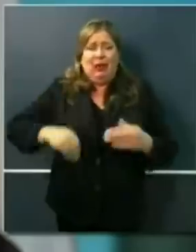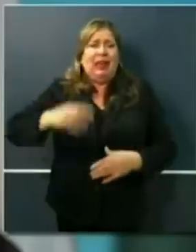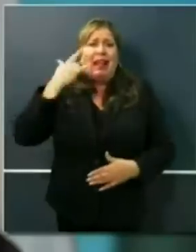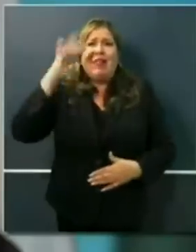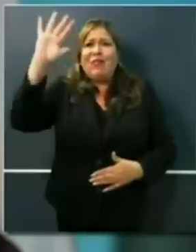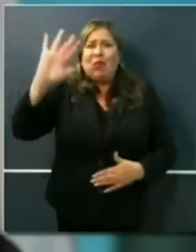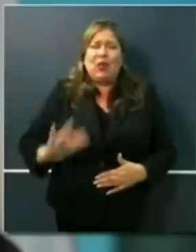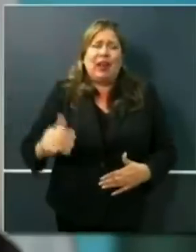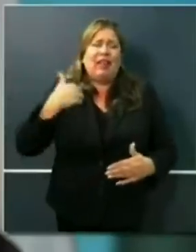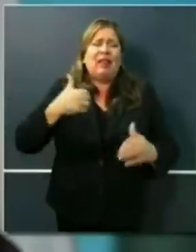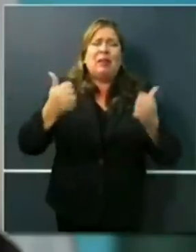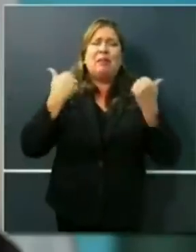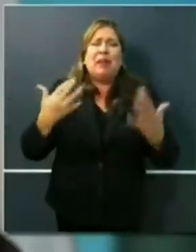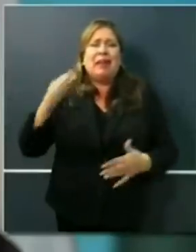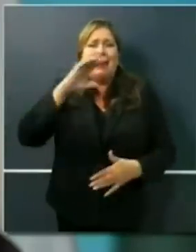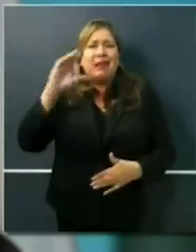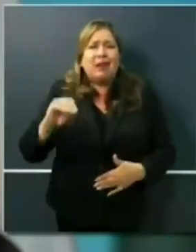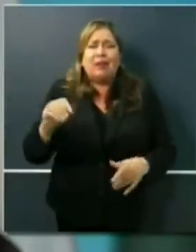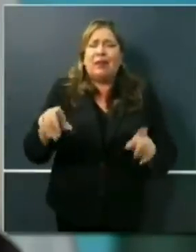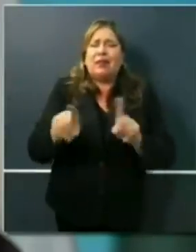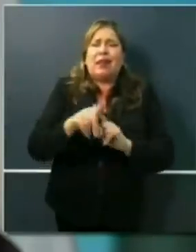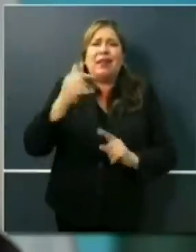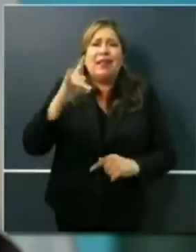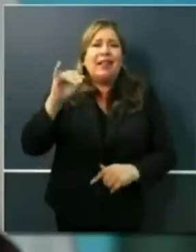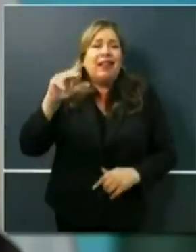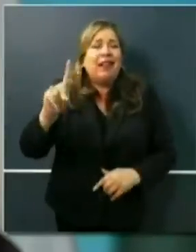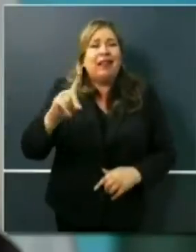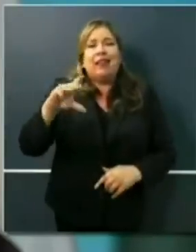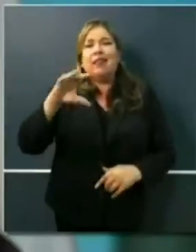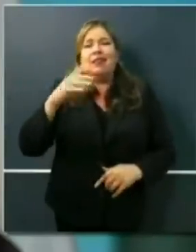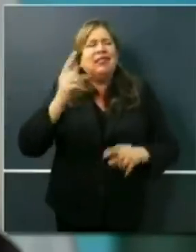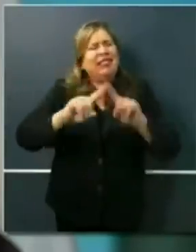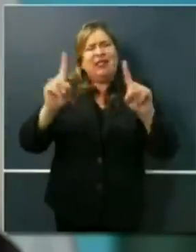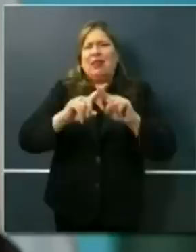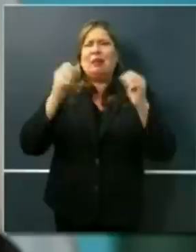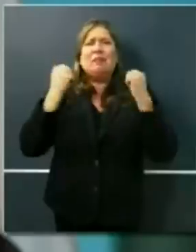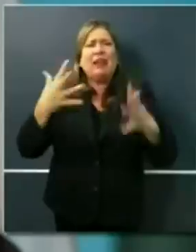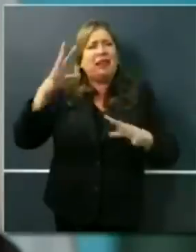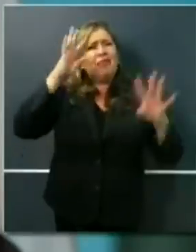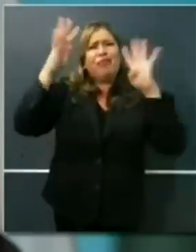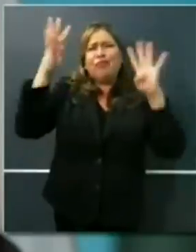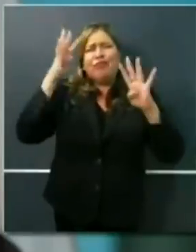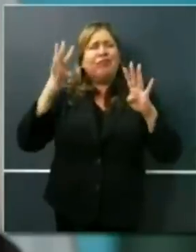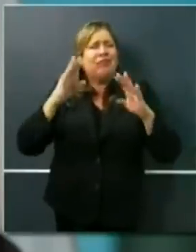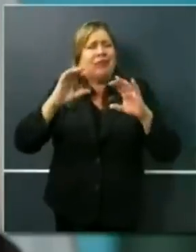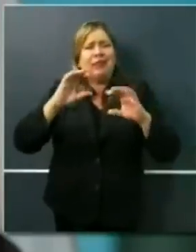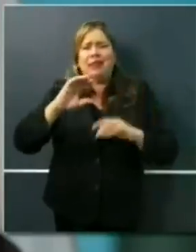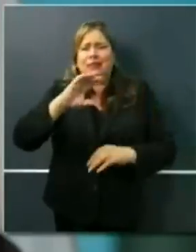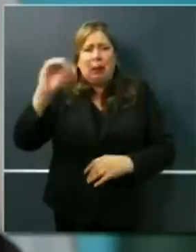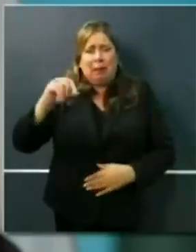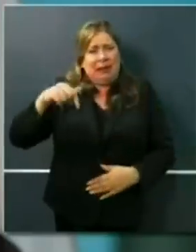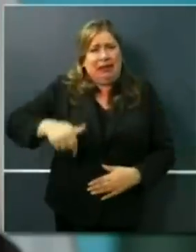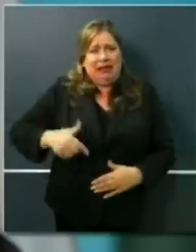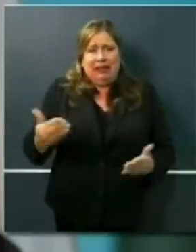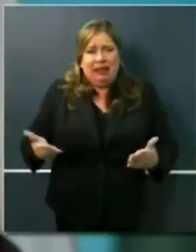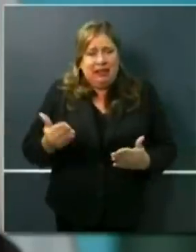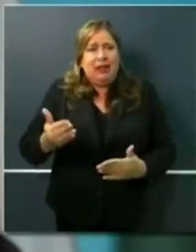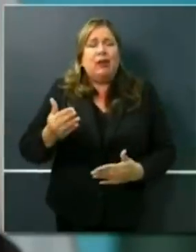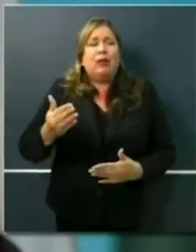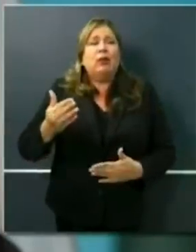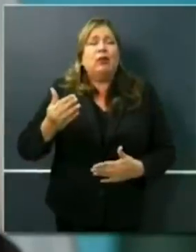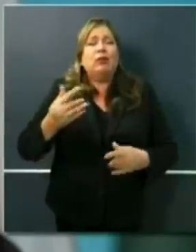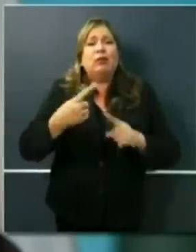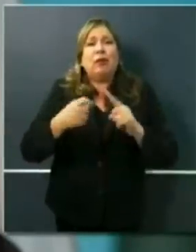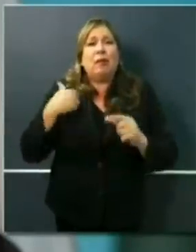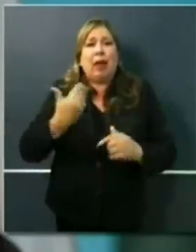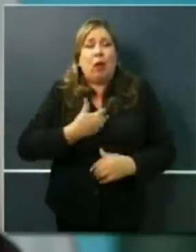companies like Gilead, companies like Genentech, credible operations of support that are coming from